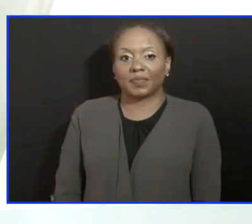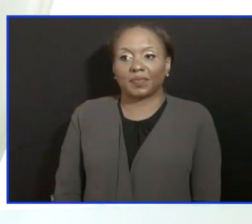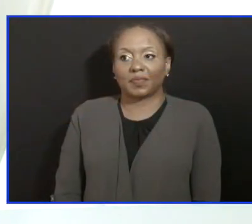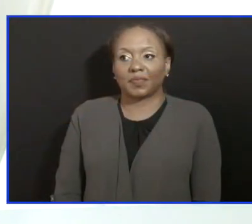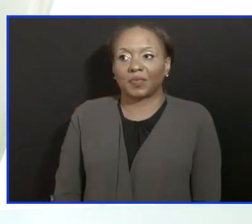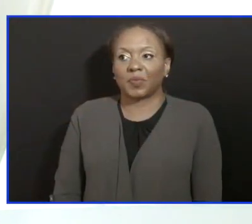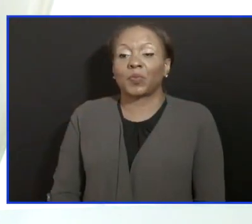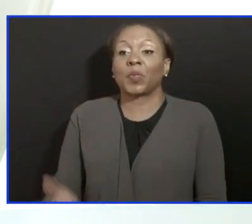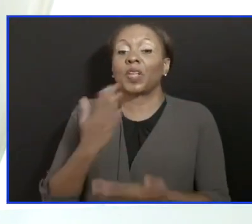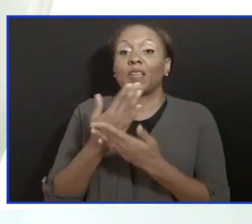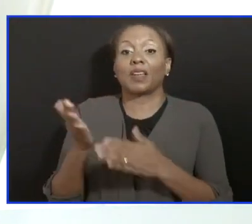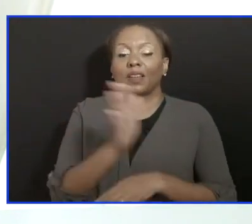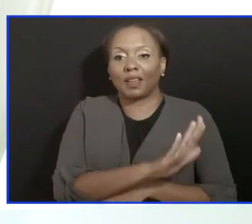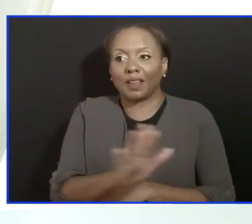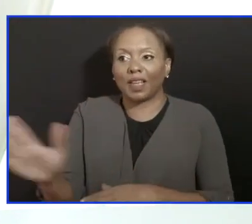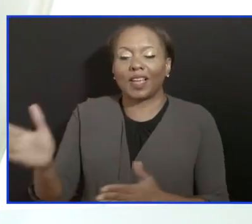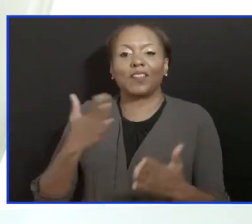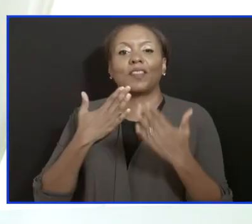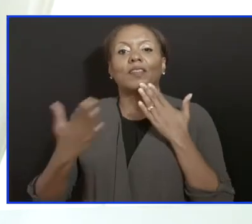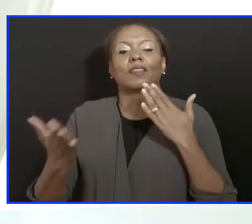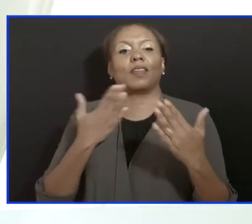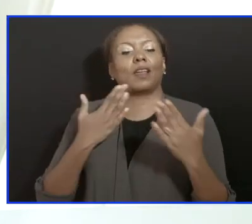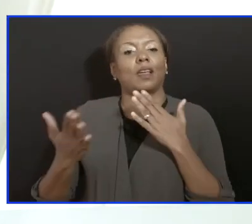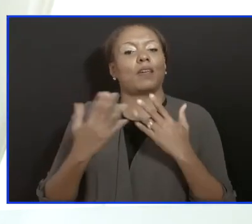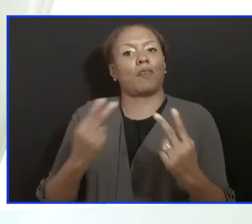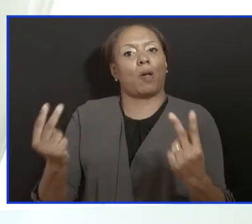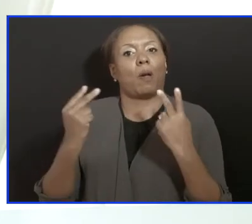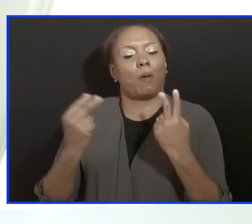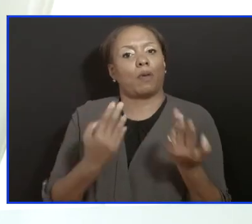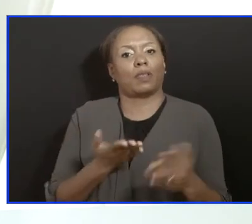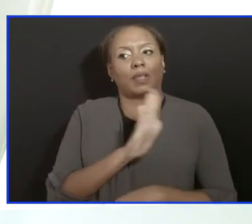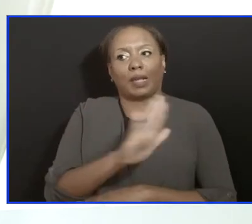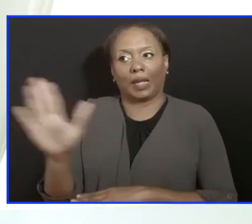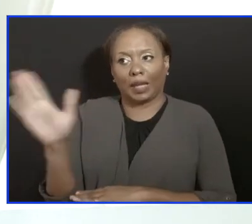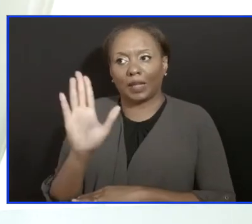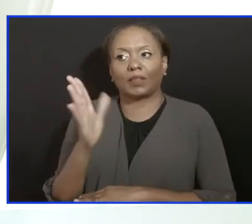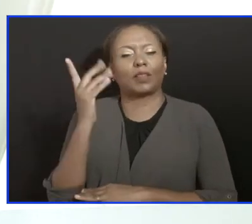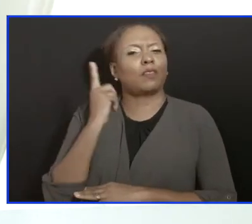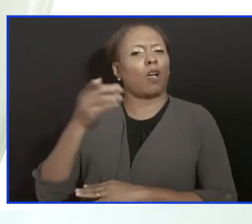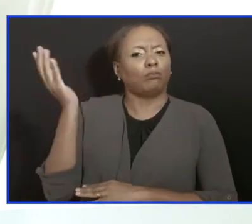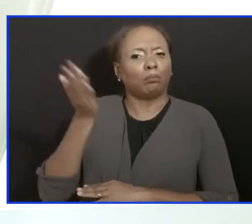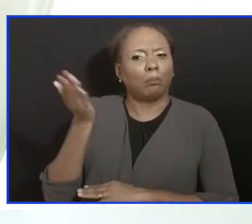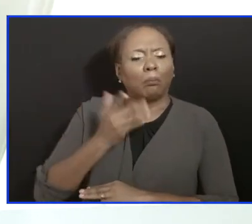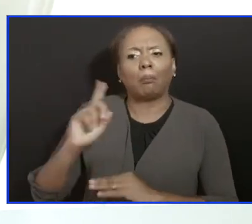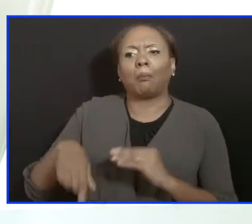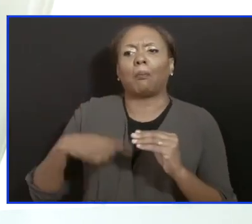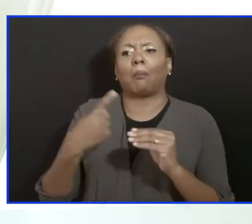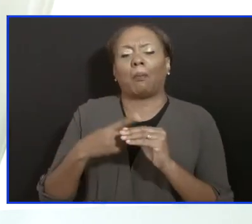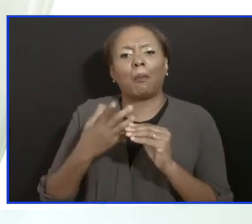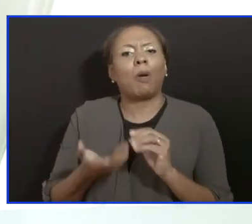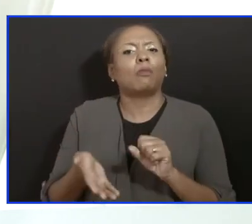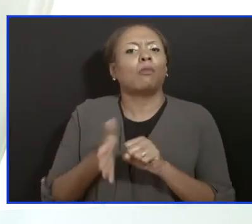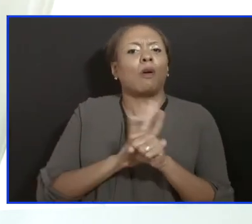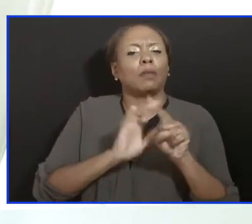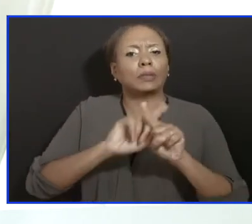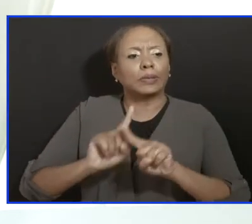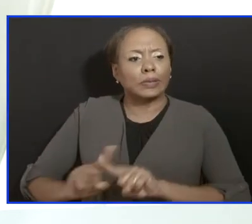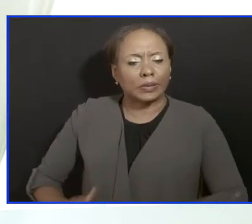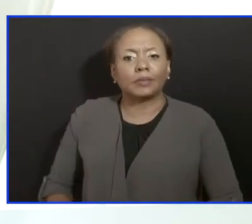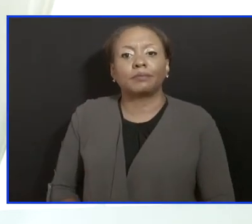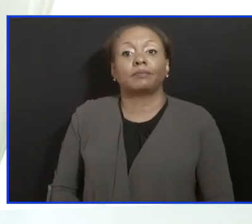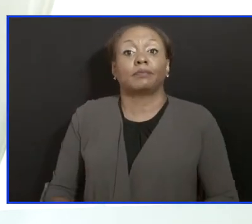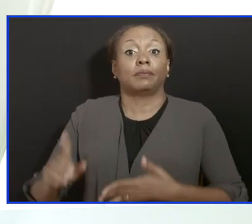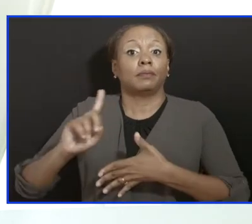Good afternoon, everyone, and thank you for joining for this COVID-19 update and media conference. We will be addressed by Prime Minister, the